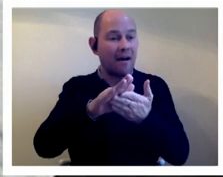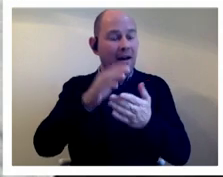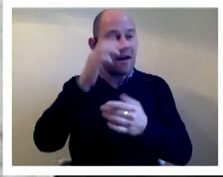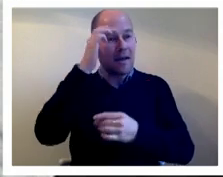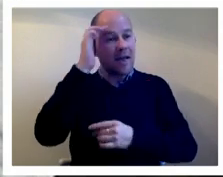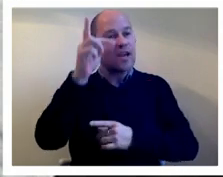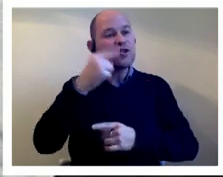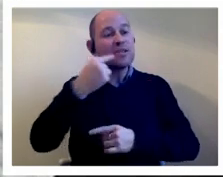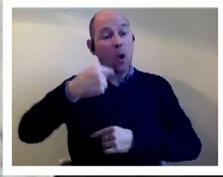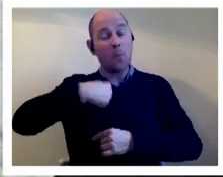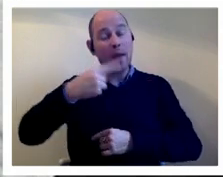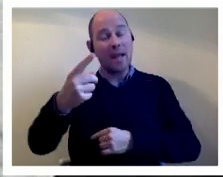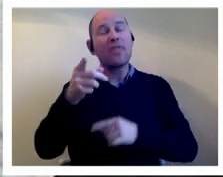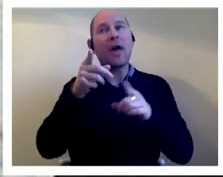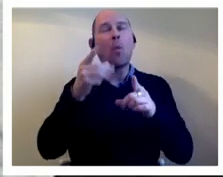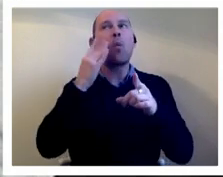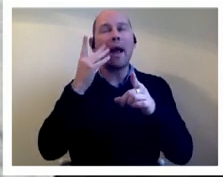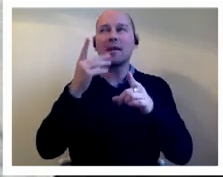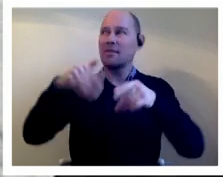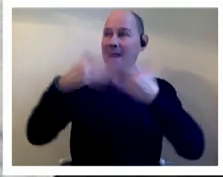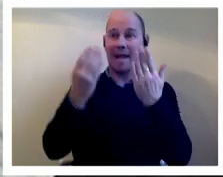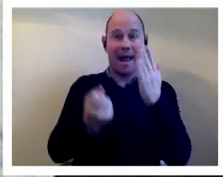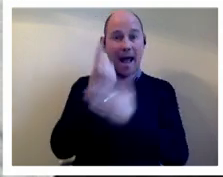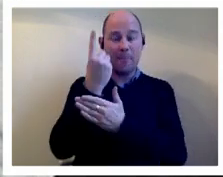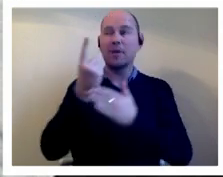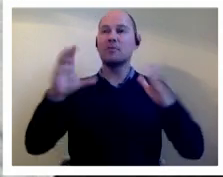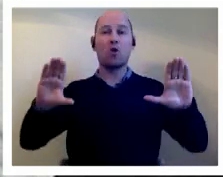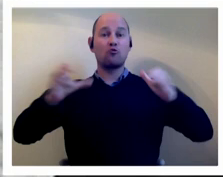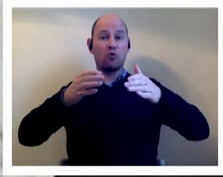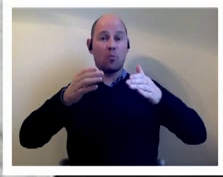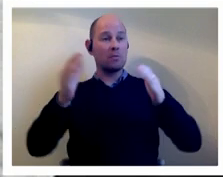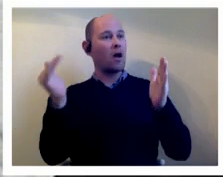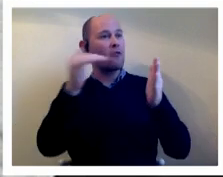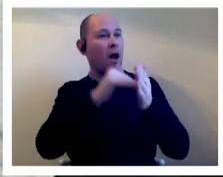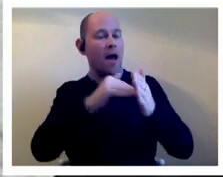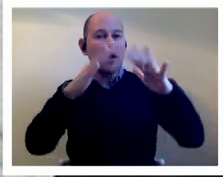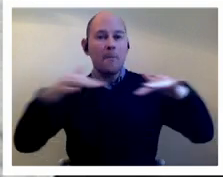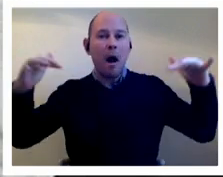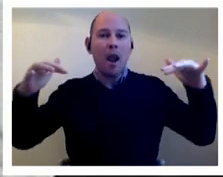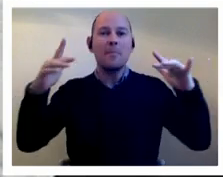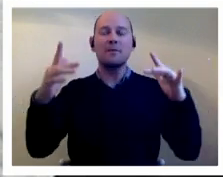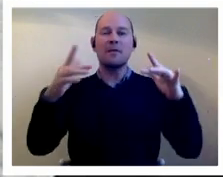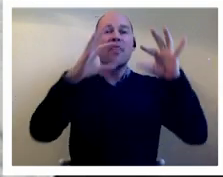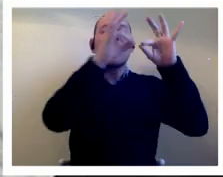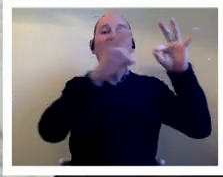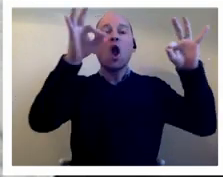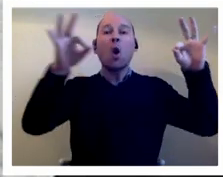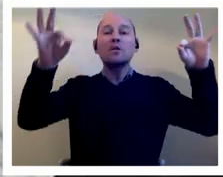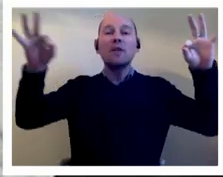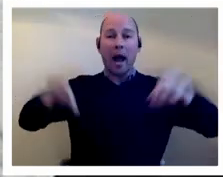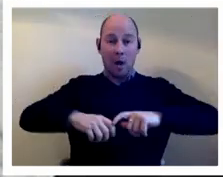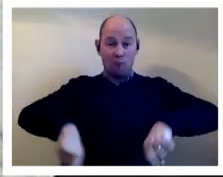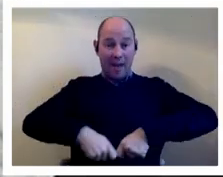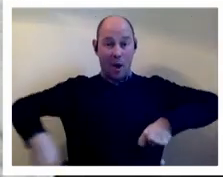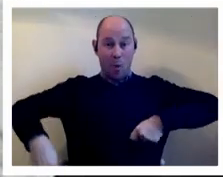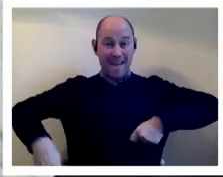on the day her and a group of her friends arrived at parliament they tied lengths of clothesline around their waists and their jackets